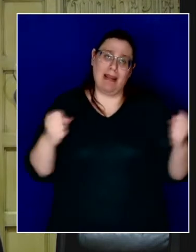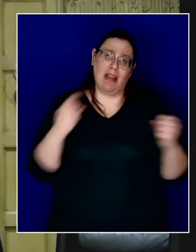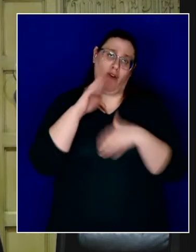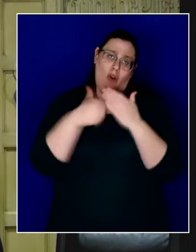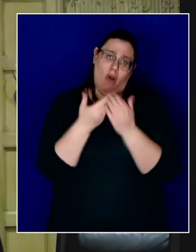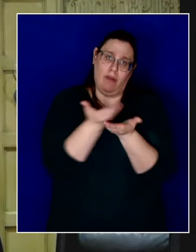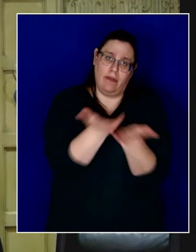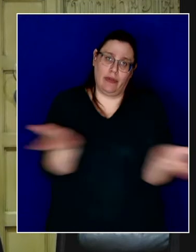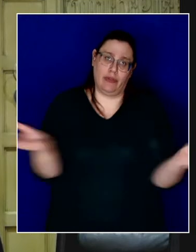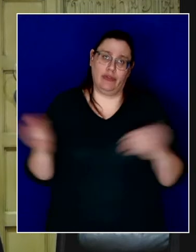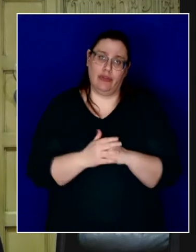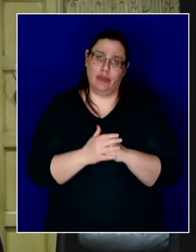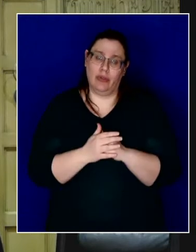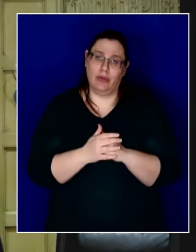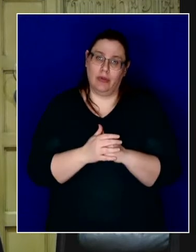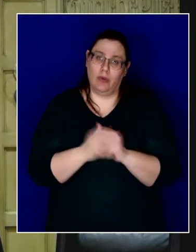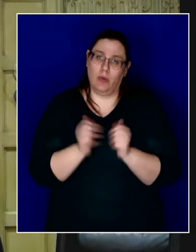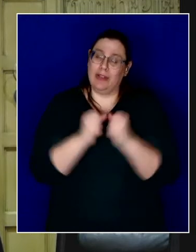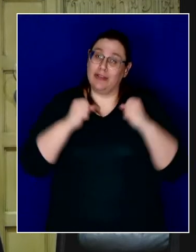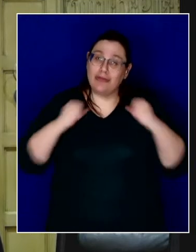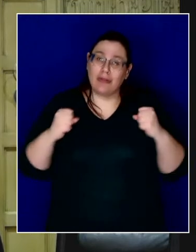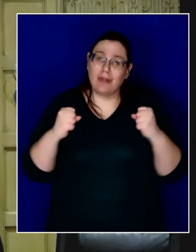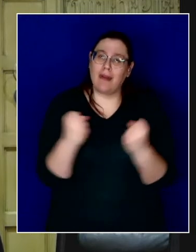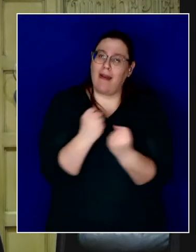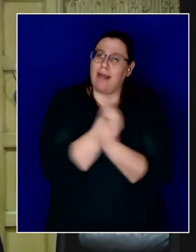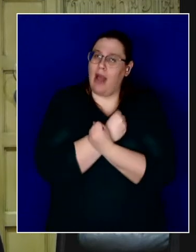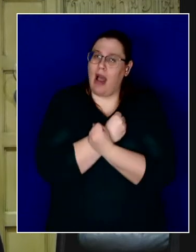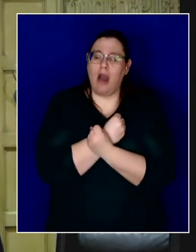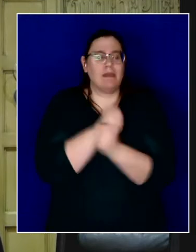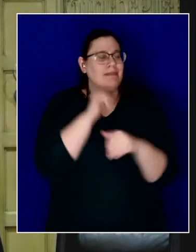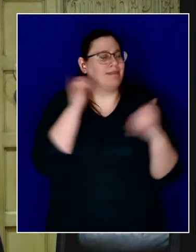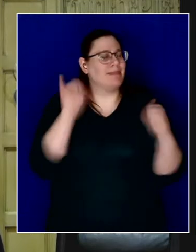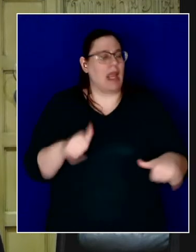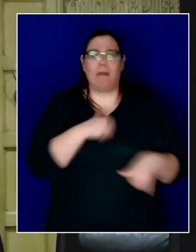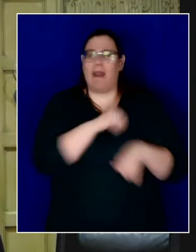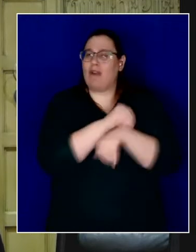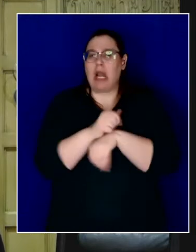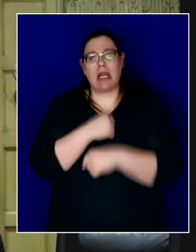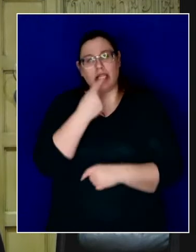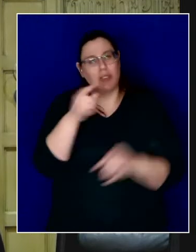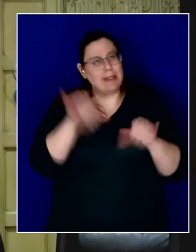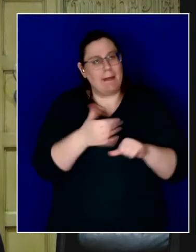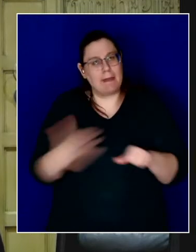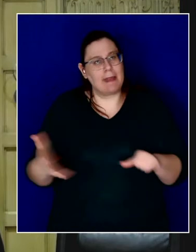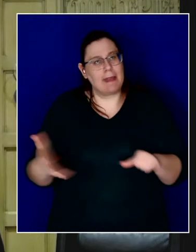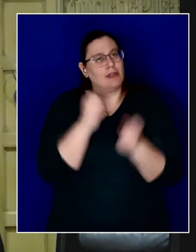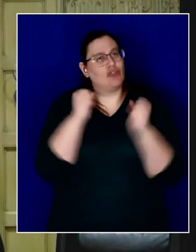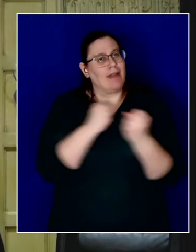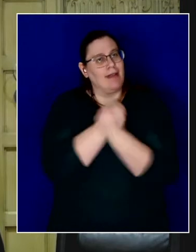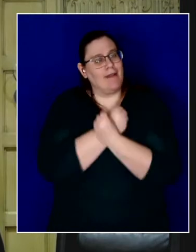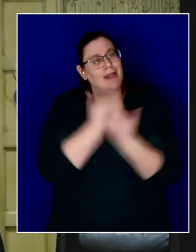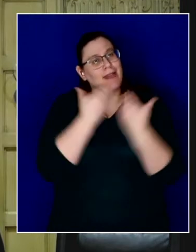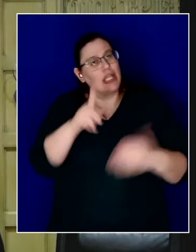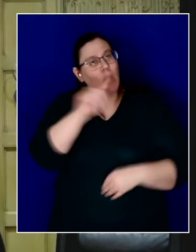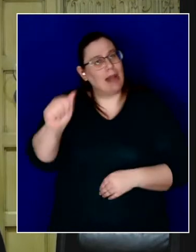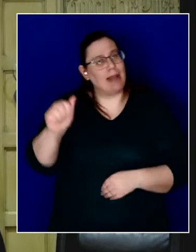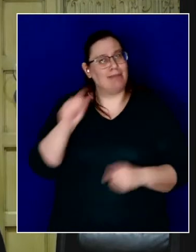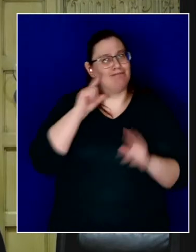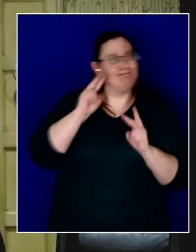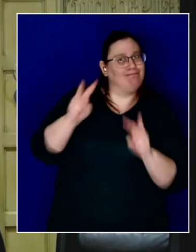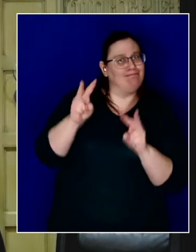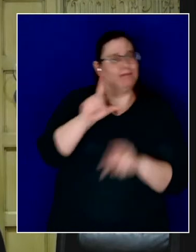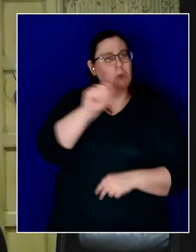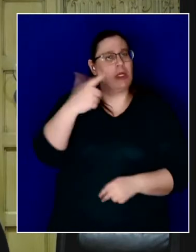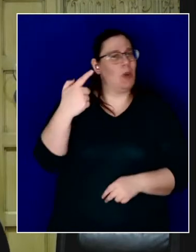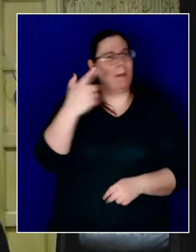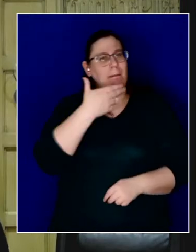surrounded by that strength and love that I wish you every single night. Thank you Los Angeles, here's to a better year ahead.